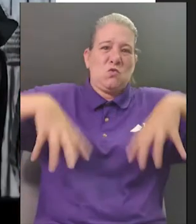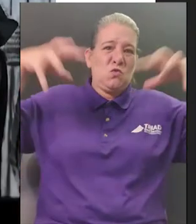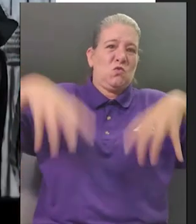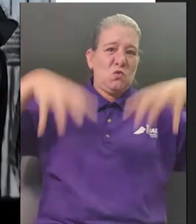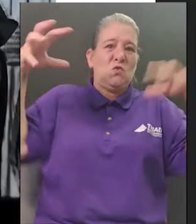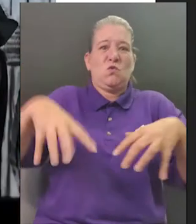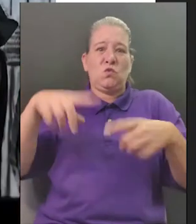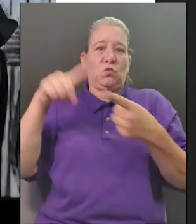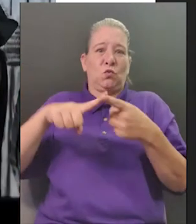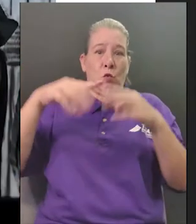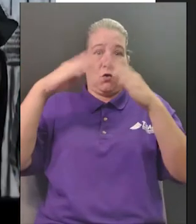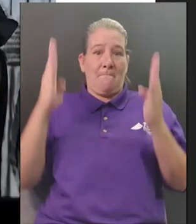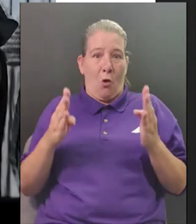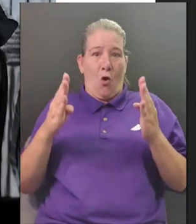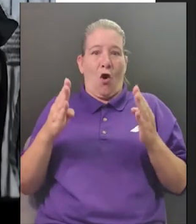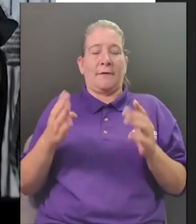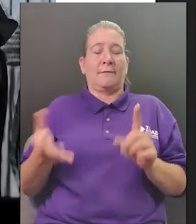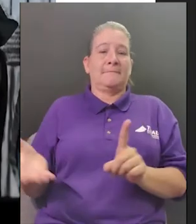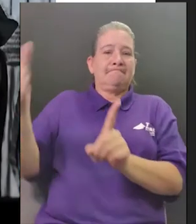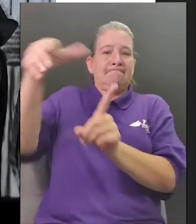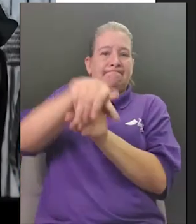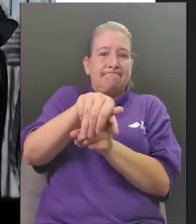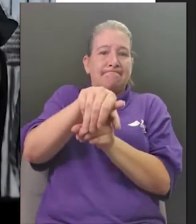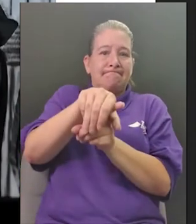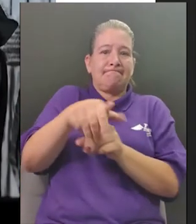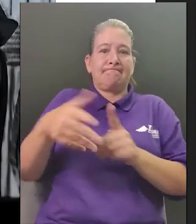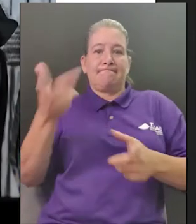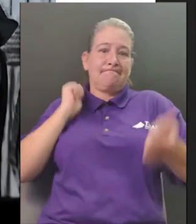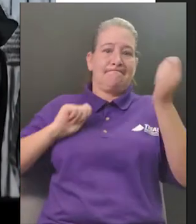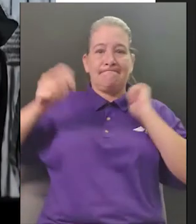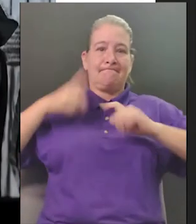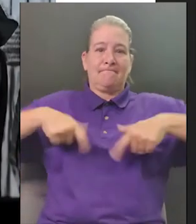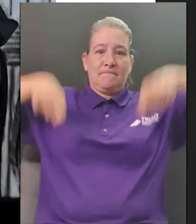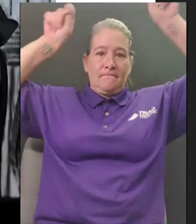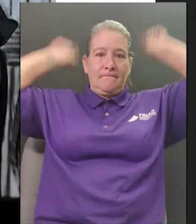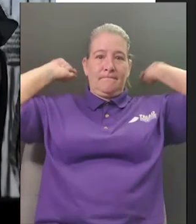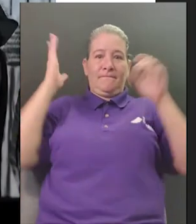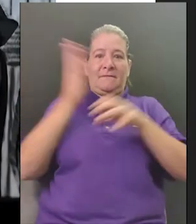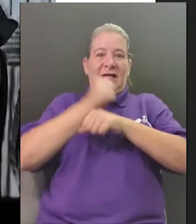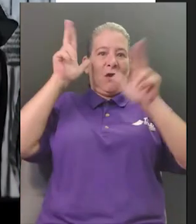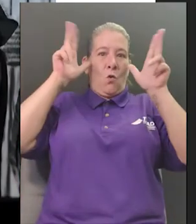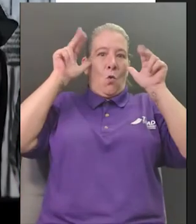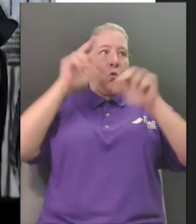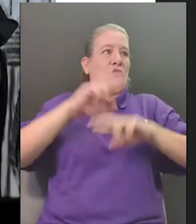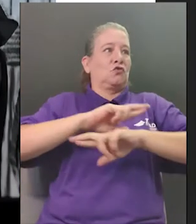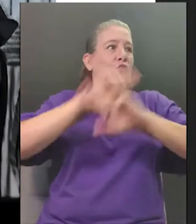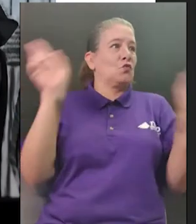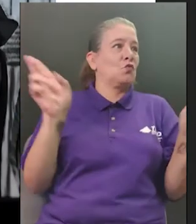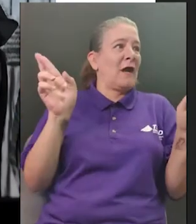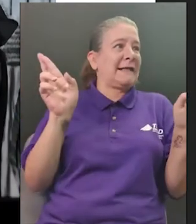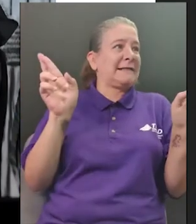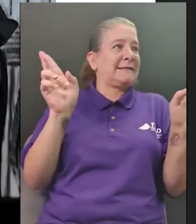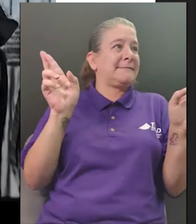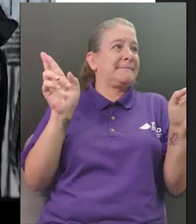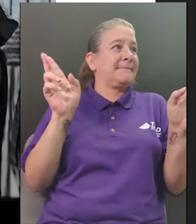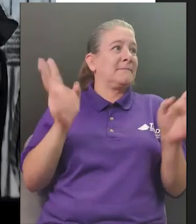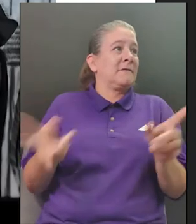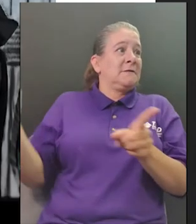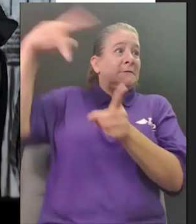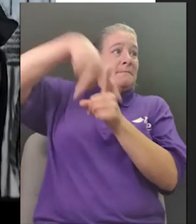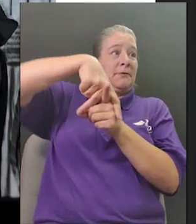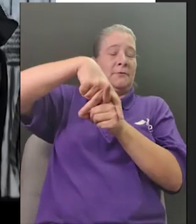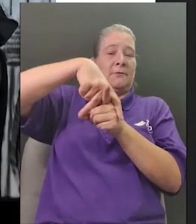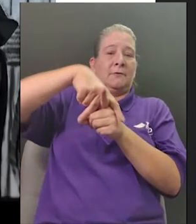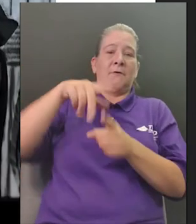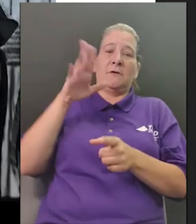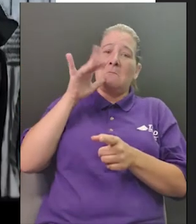threw back the hump reins and jumped on be careful said mother tucking a small pouch of bread and cheese